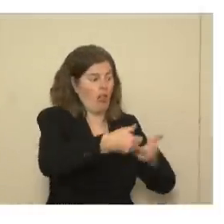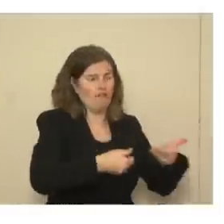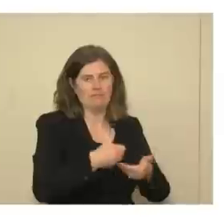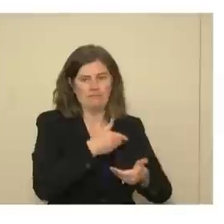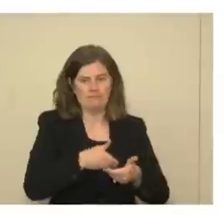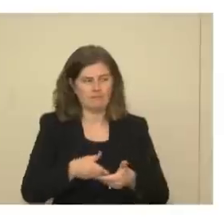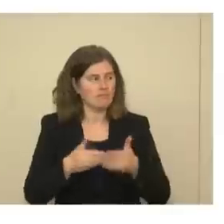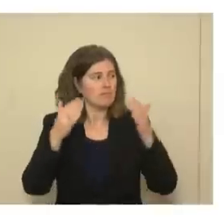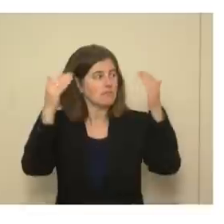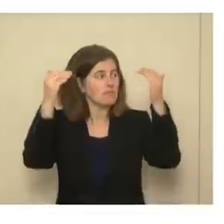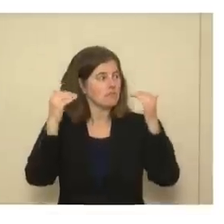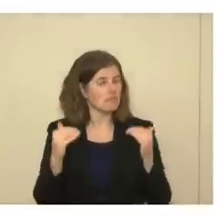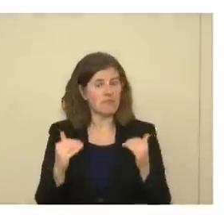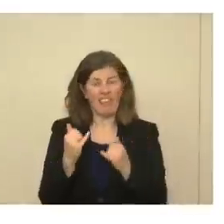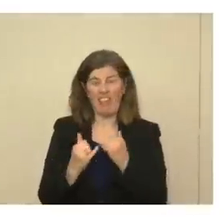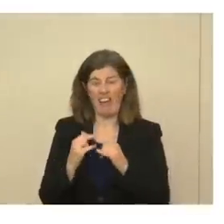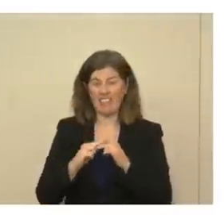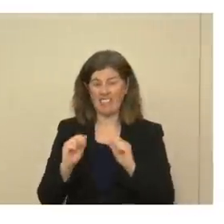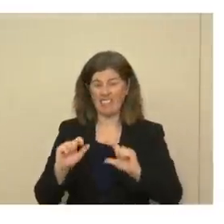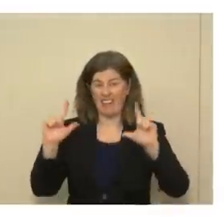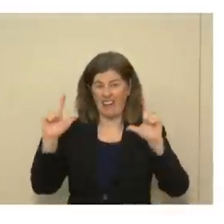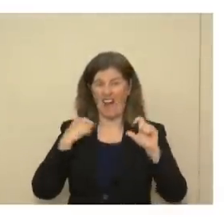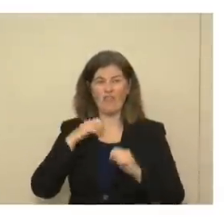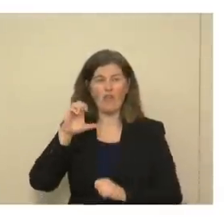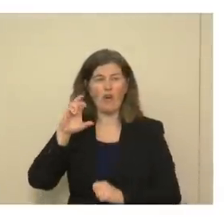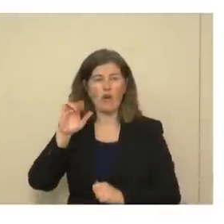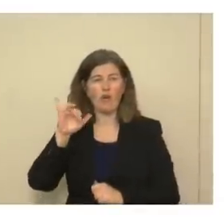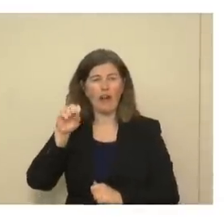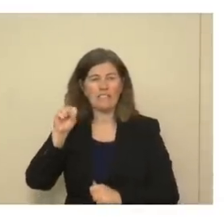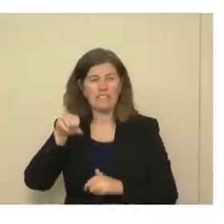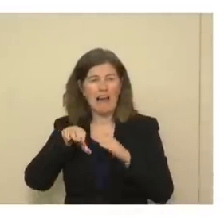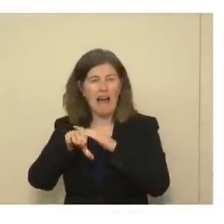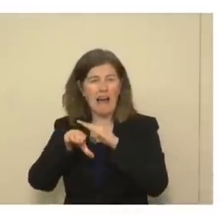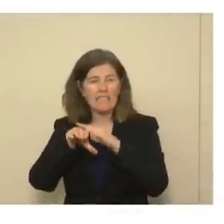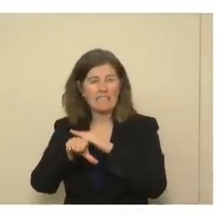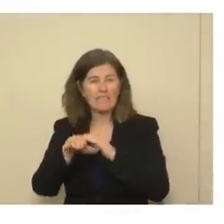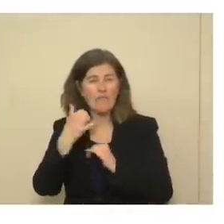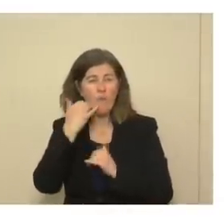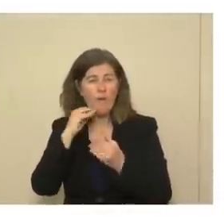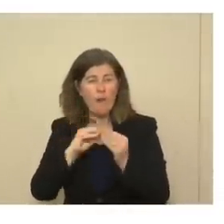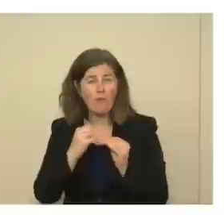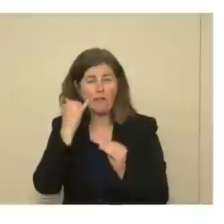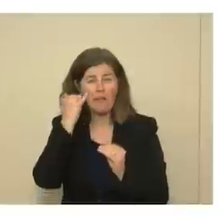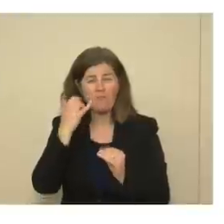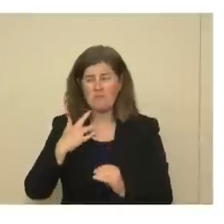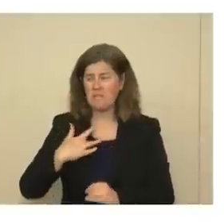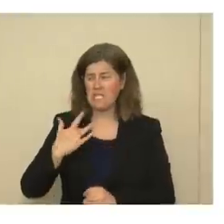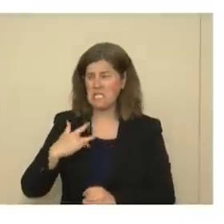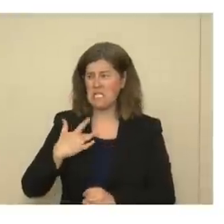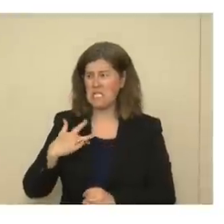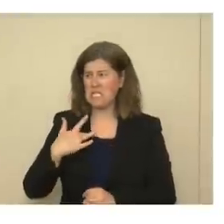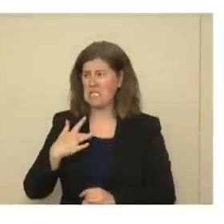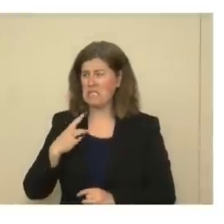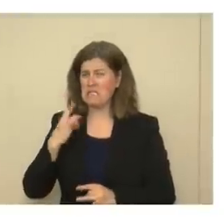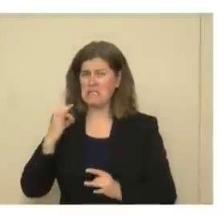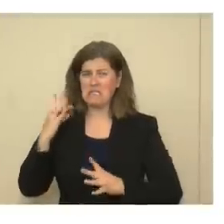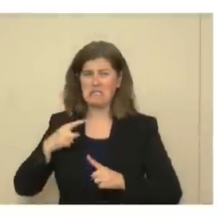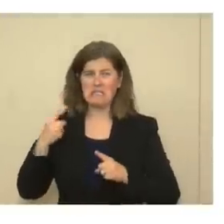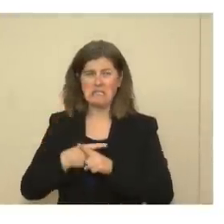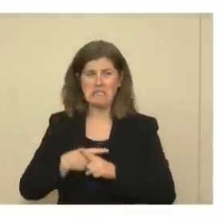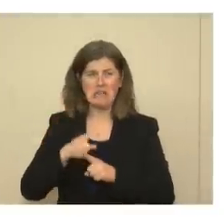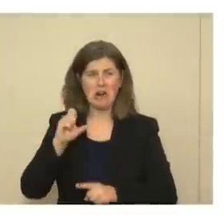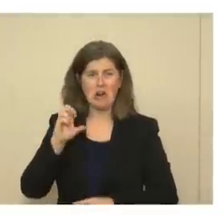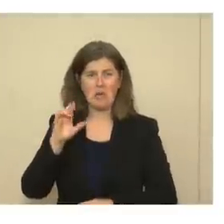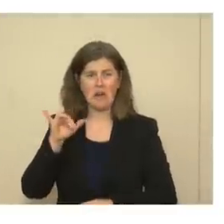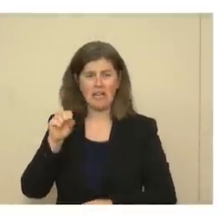got both the crisis access line for those experiencing or sensing they're in crisis. And this